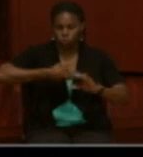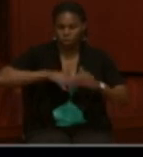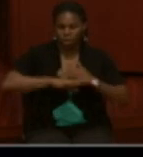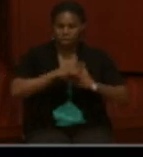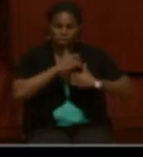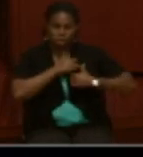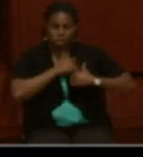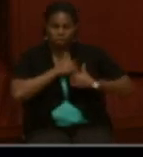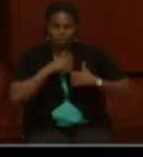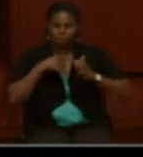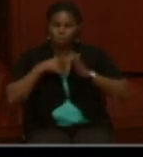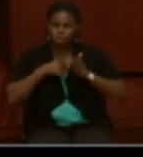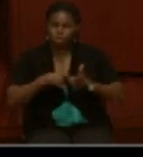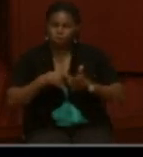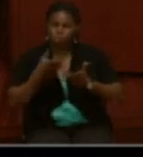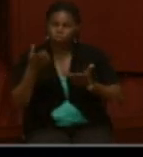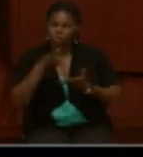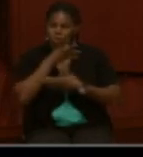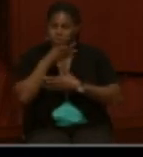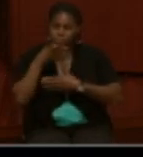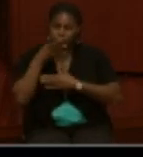as farmers under their occupation.